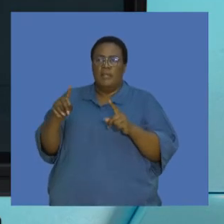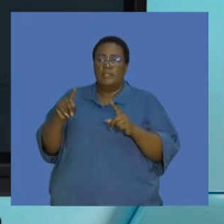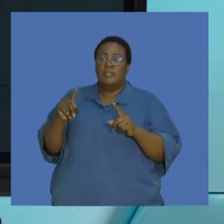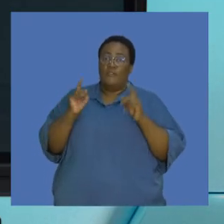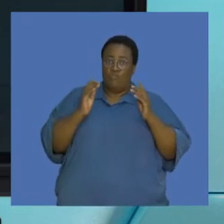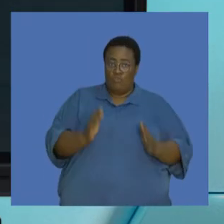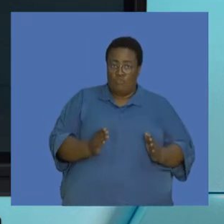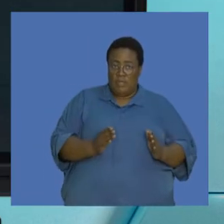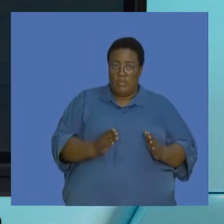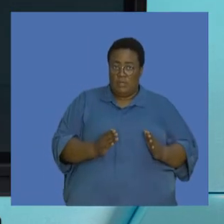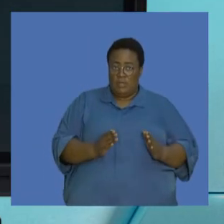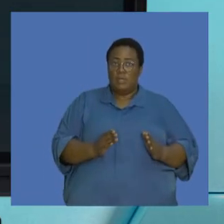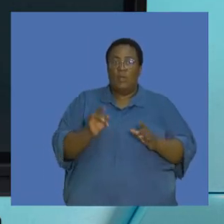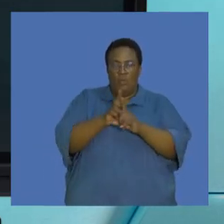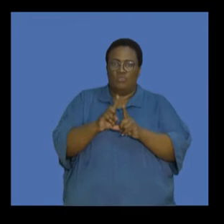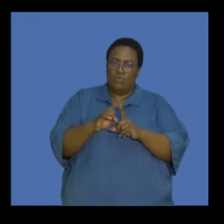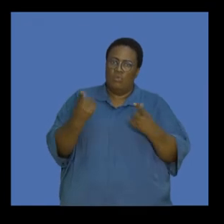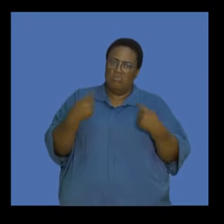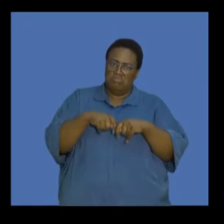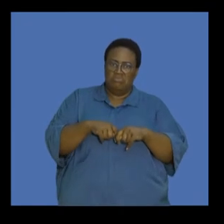I pointed to what humans have been contributing.